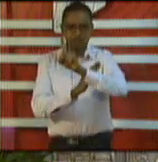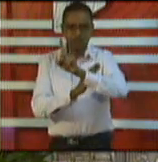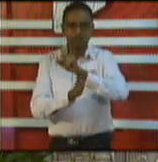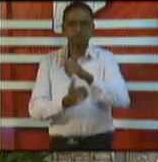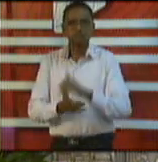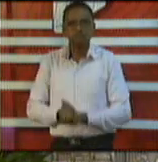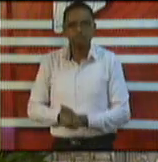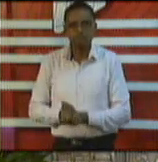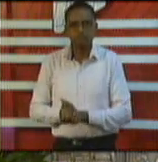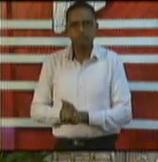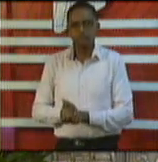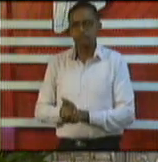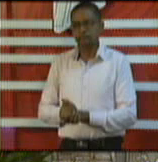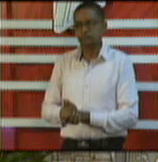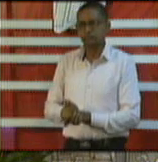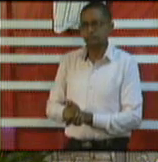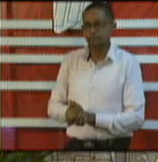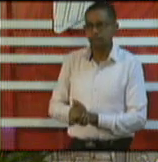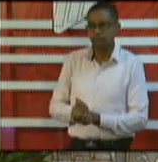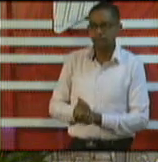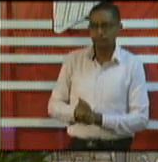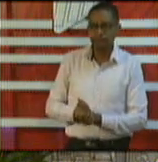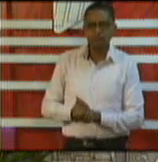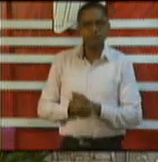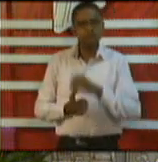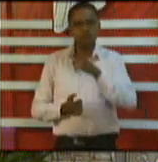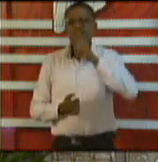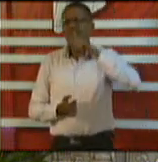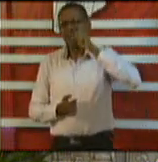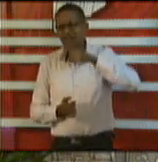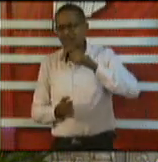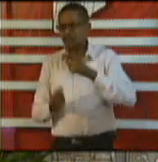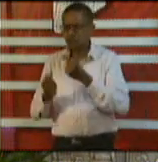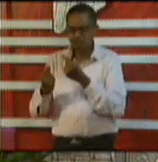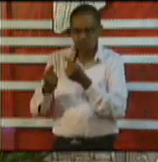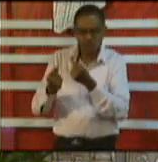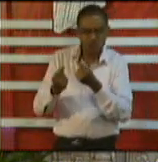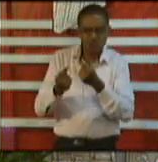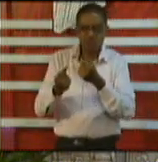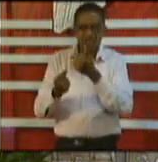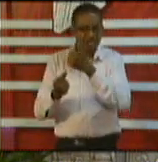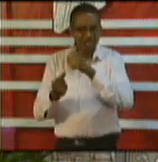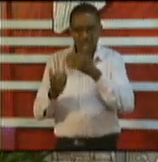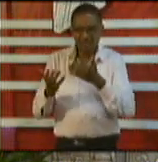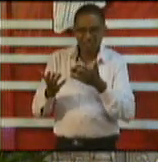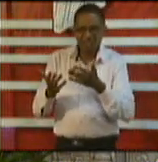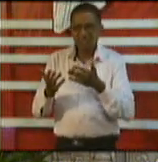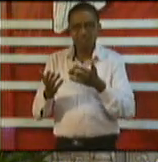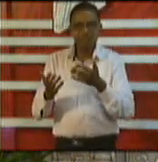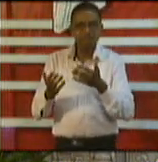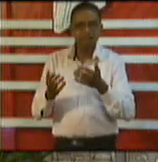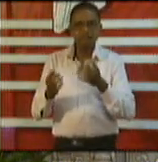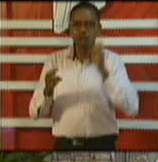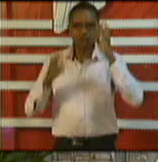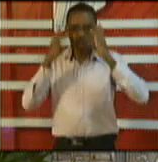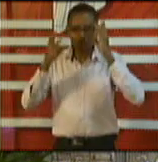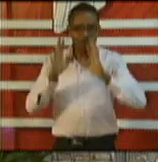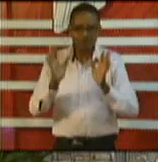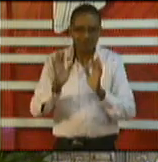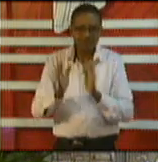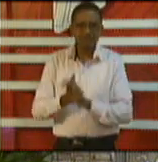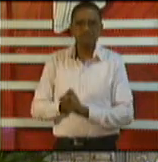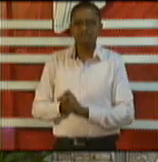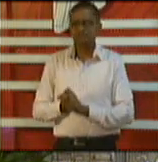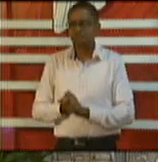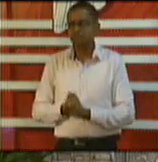holders of such cards to extend their validity a notice issued by the ebc stated that this extension of the